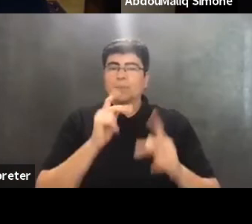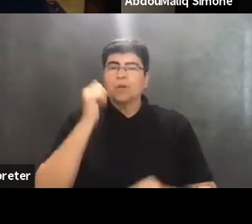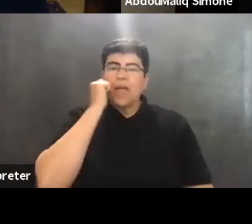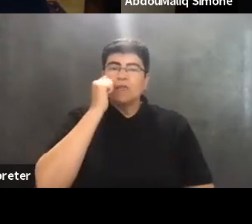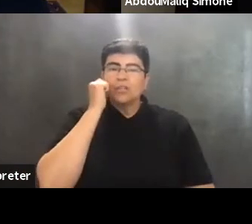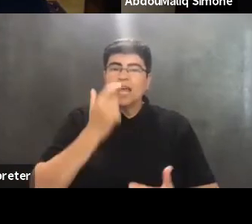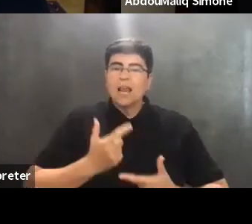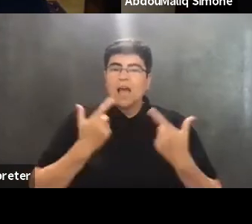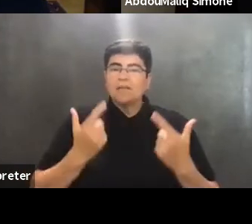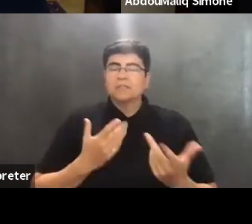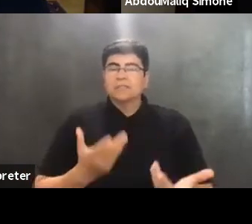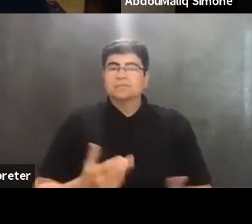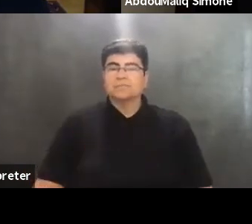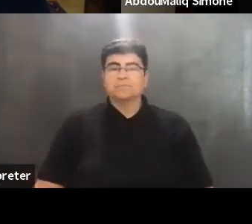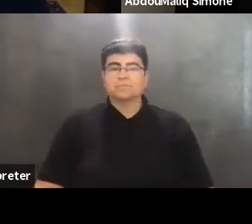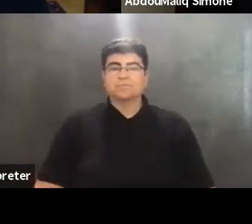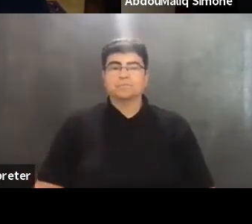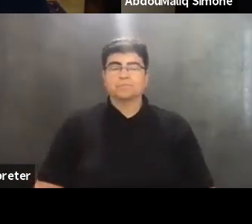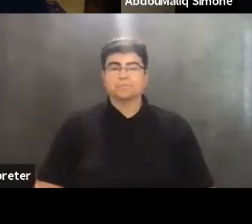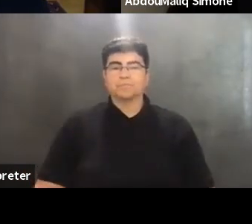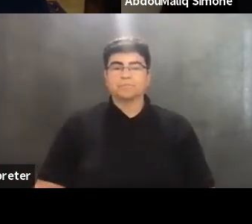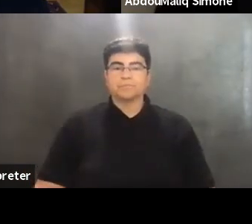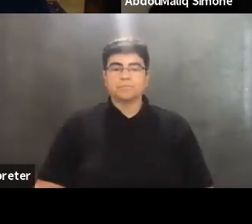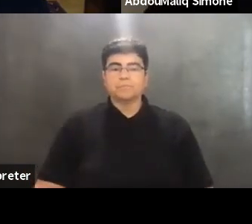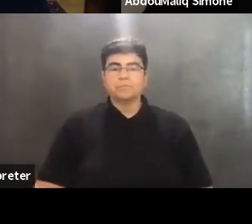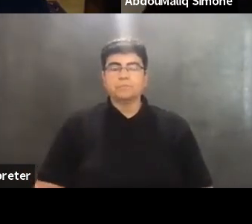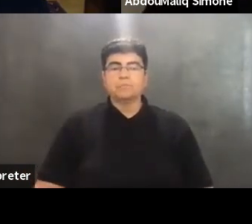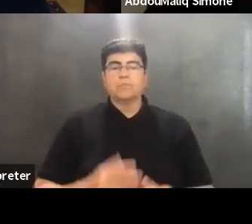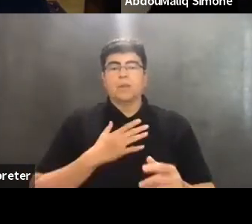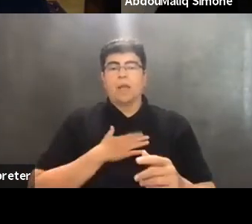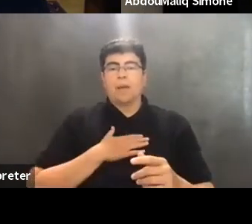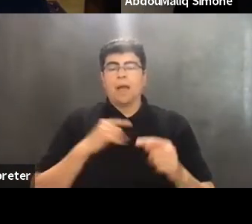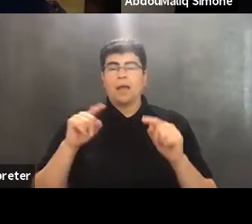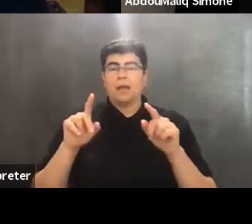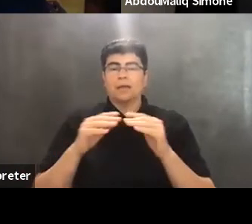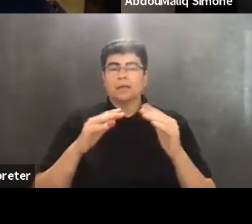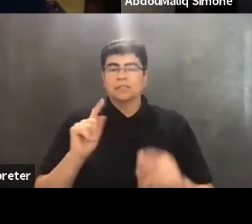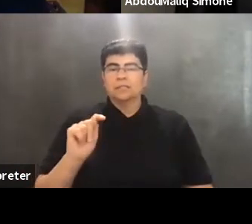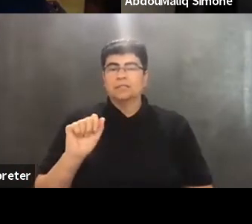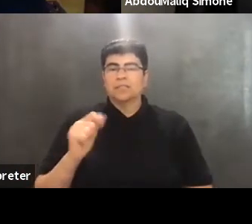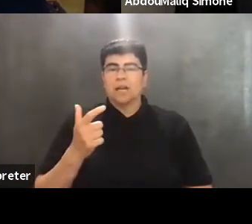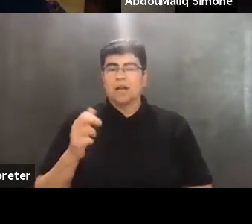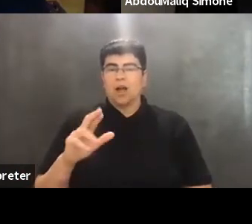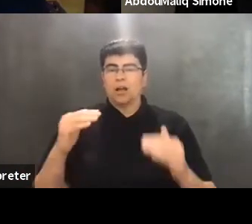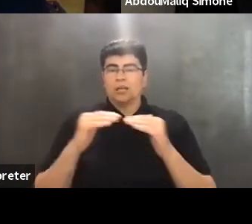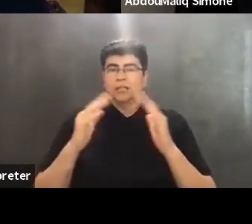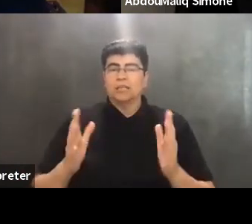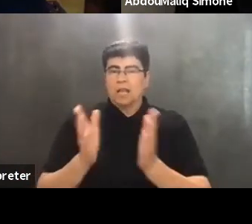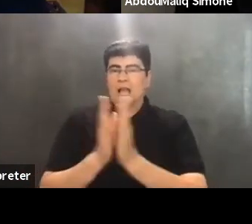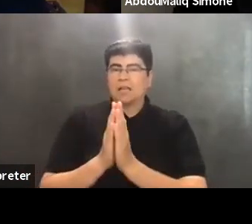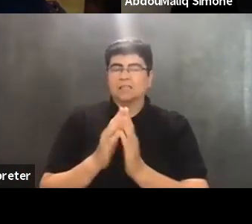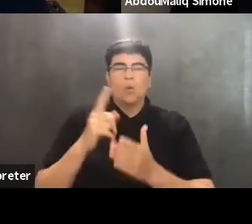everyday life. And so as my, as my colleague, Nefertitariar would, would ask under what